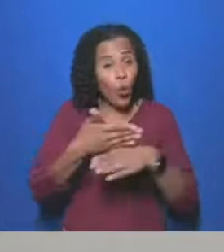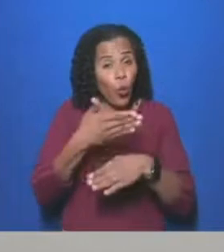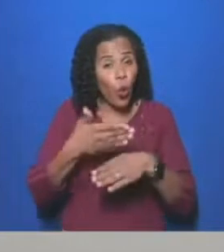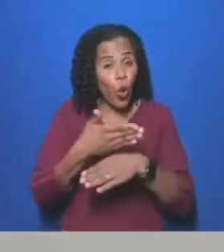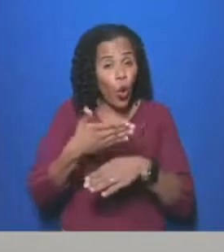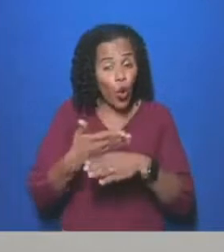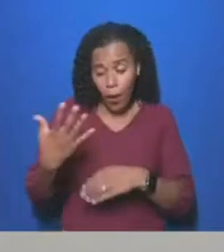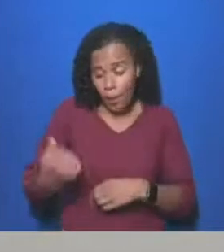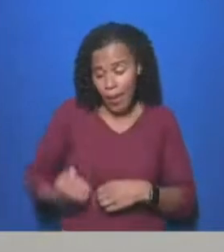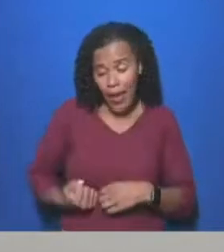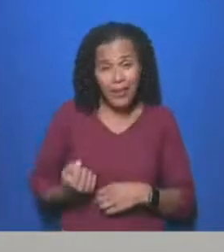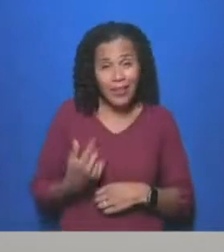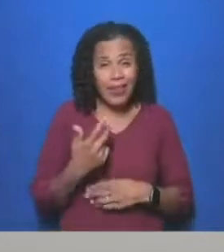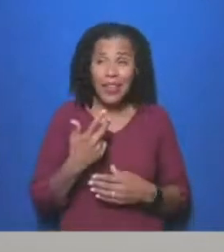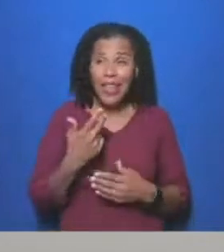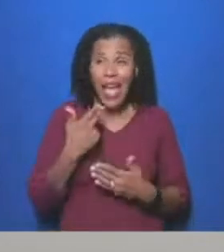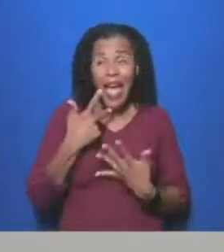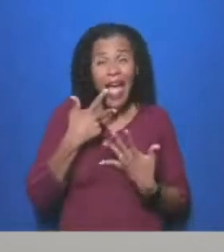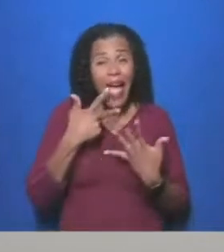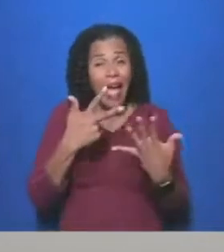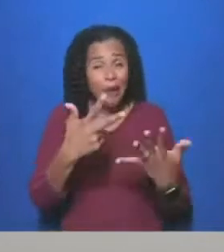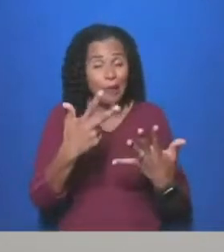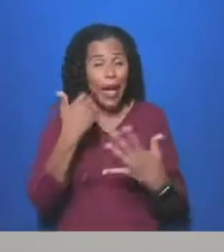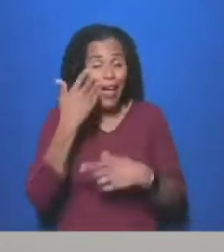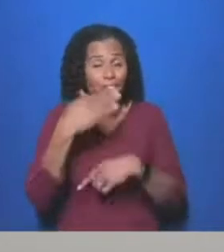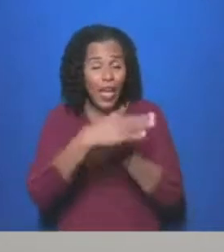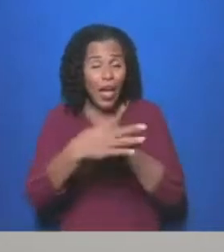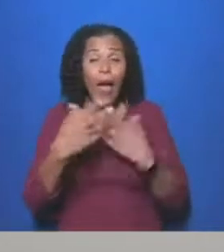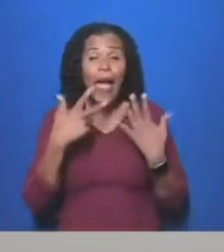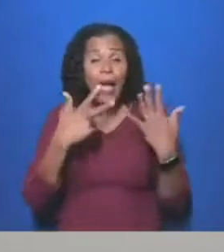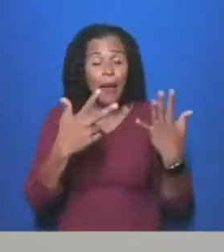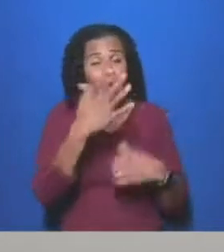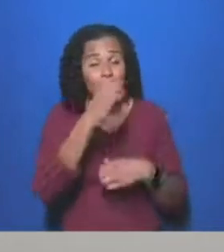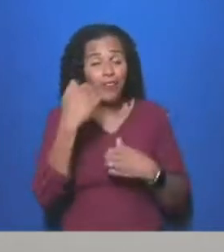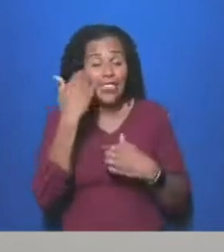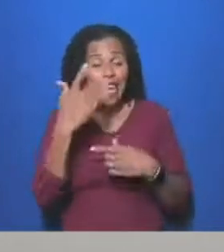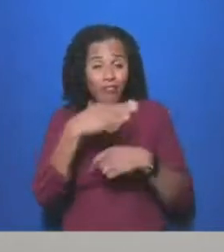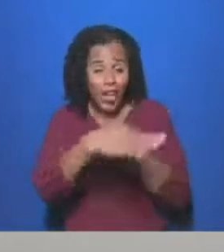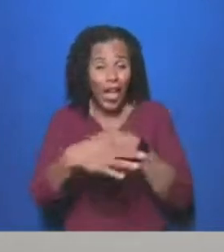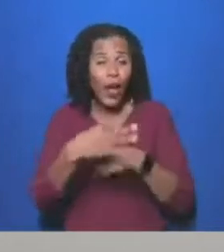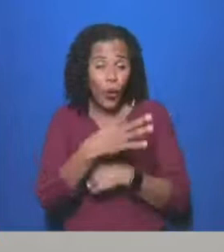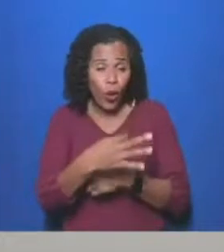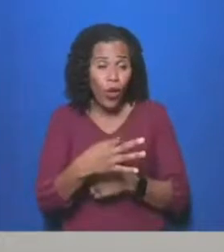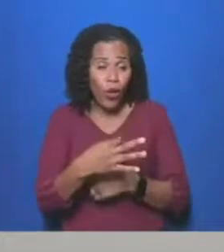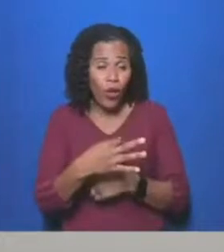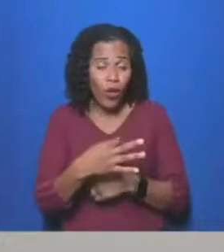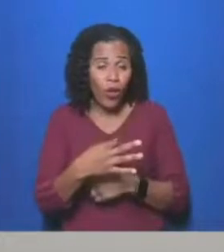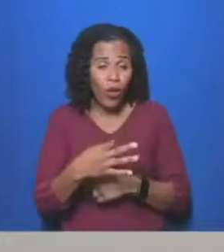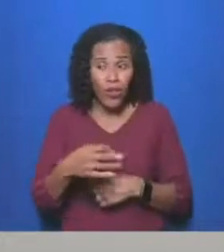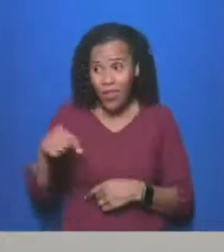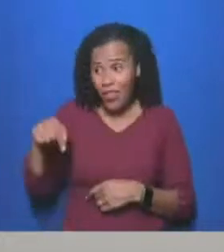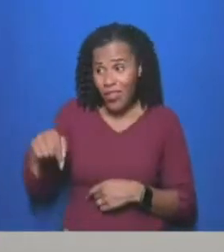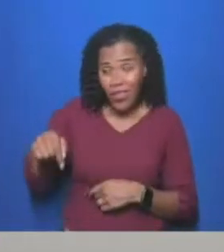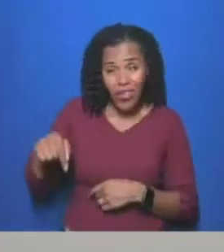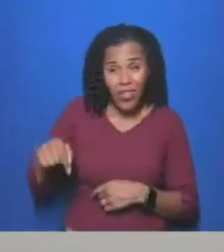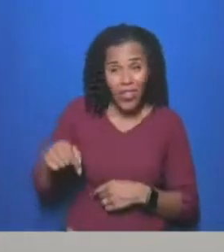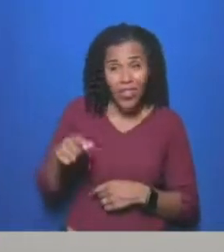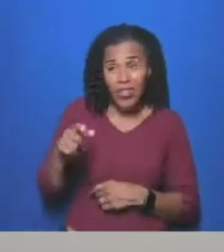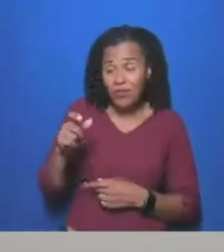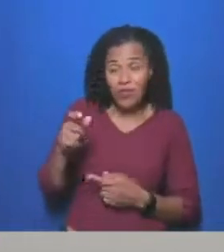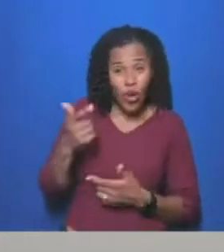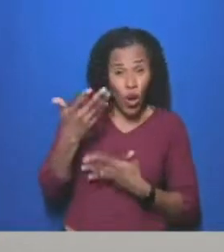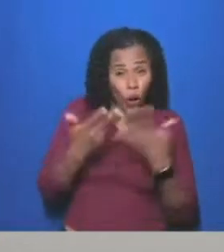.50 an hour last year. That's 41 pence more in real terms than the hourly wage seven and a half years ago.